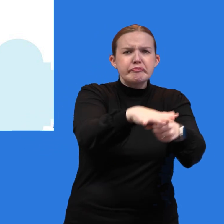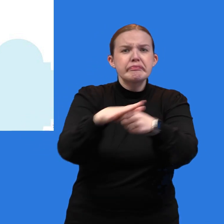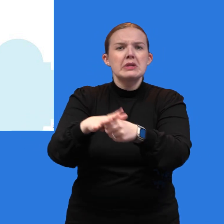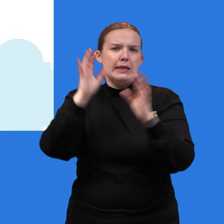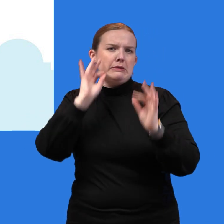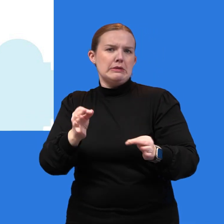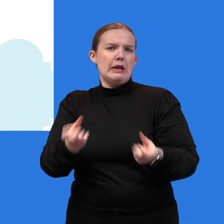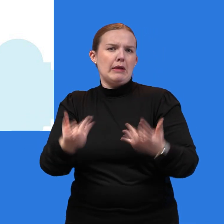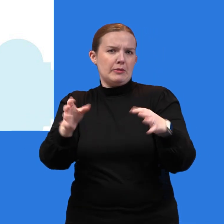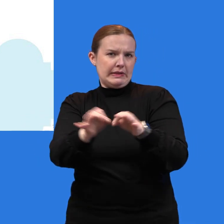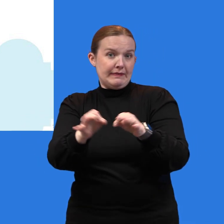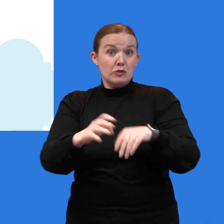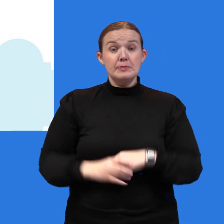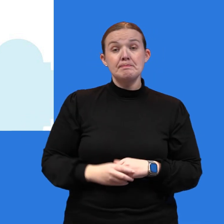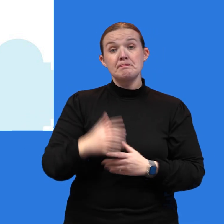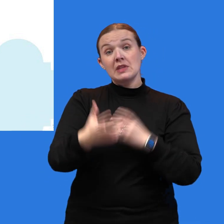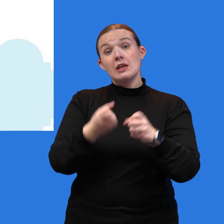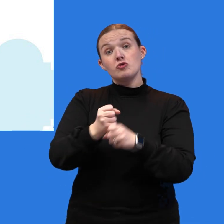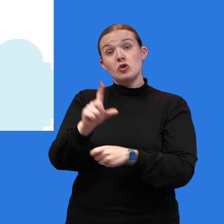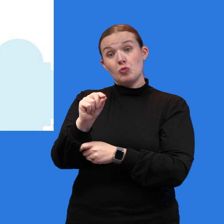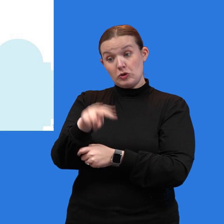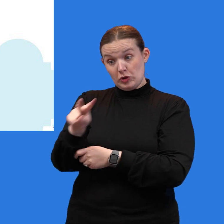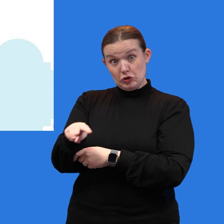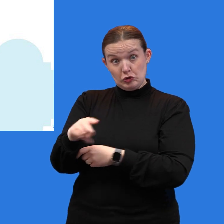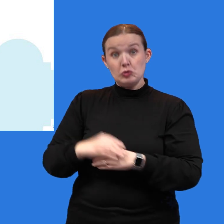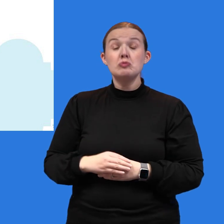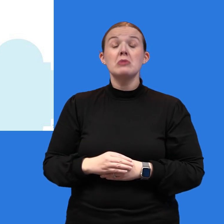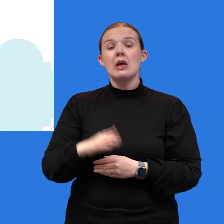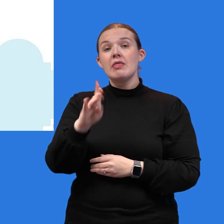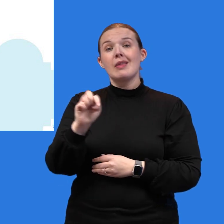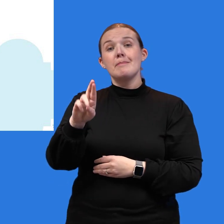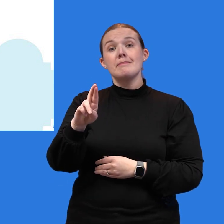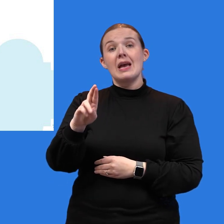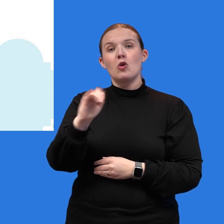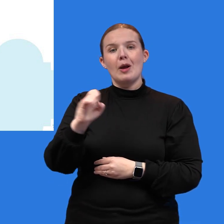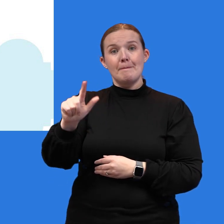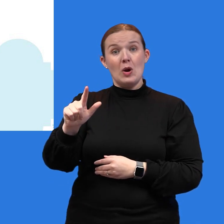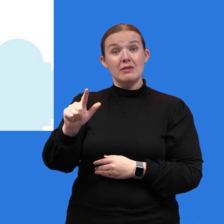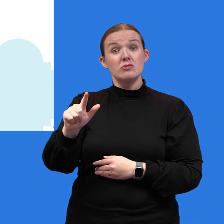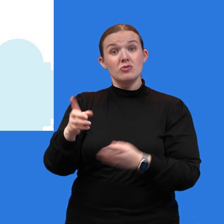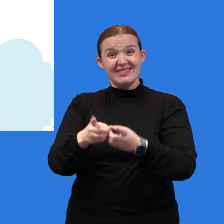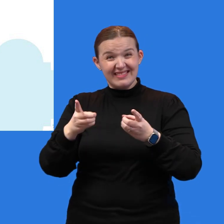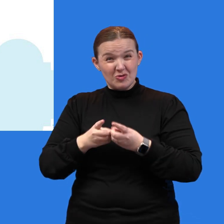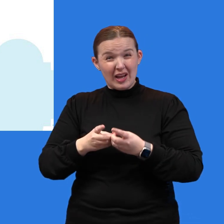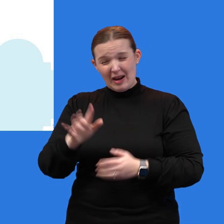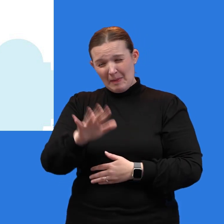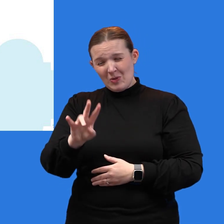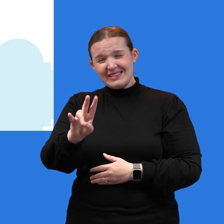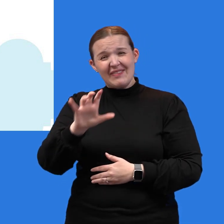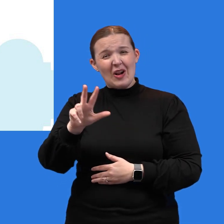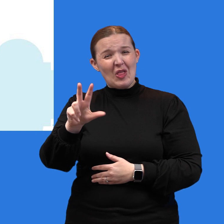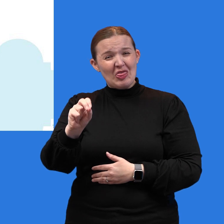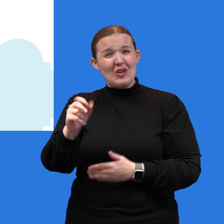town. In 2022, for example, the bear appraisal district was responsible for appraising approximately